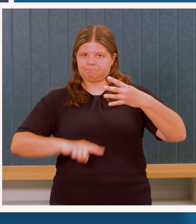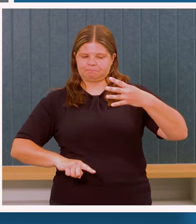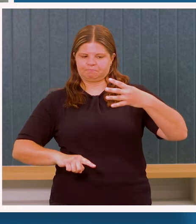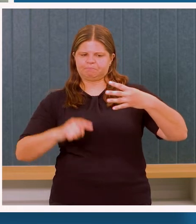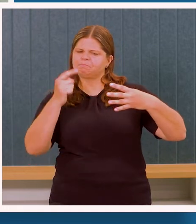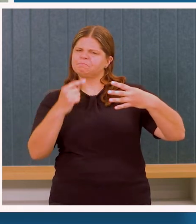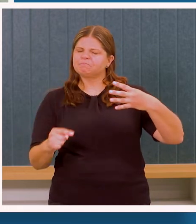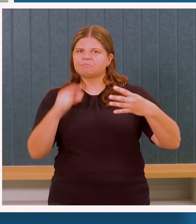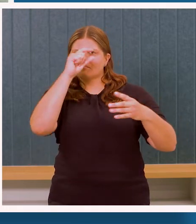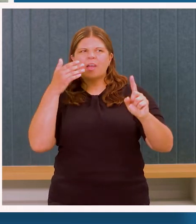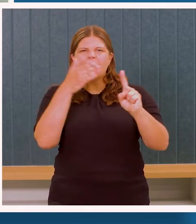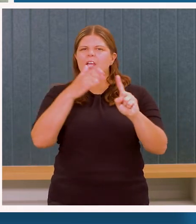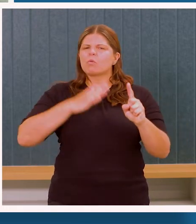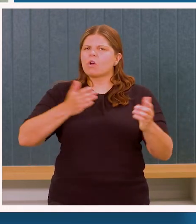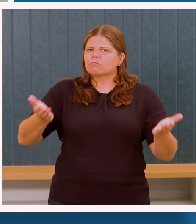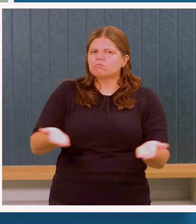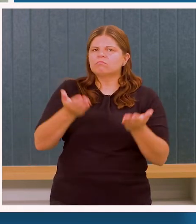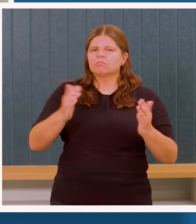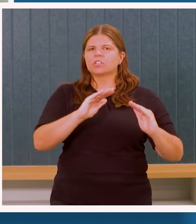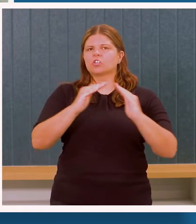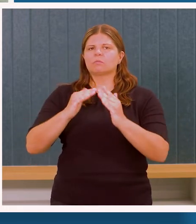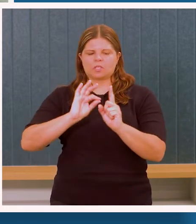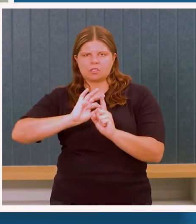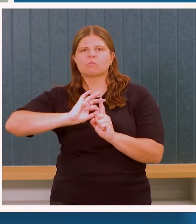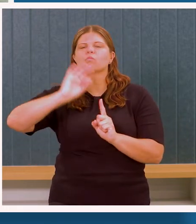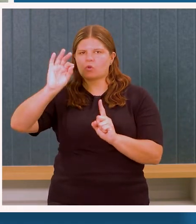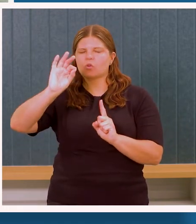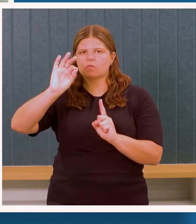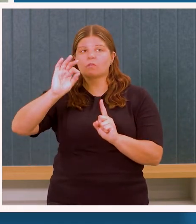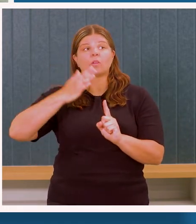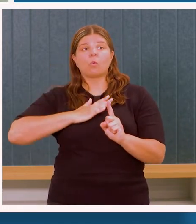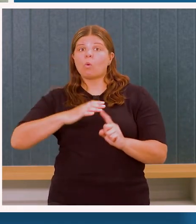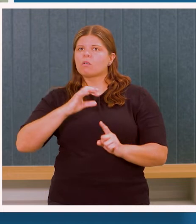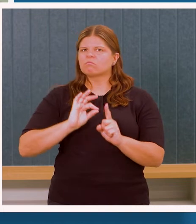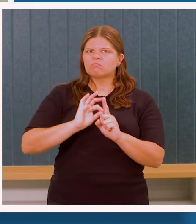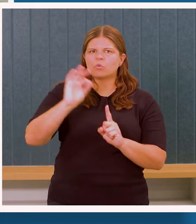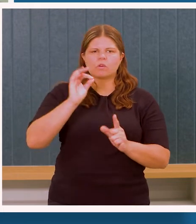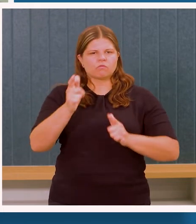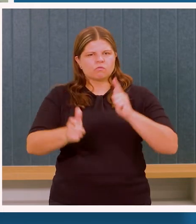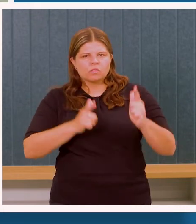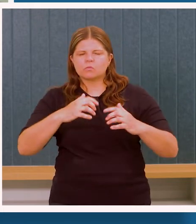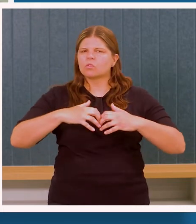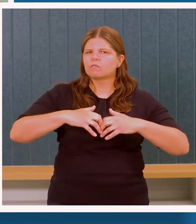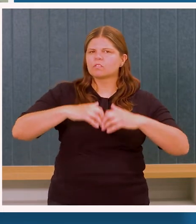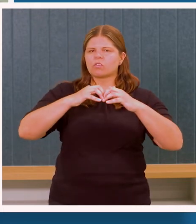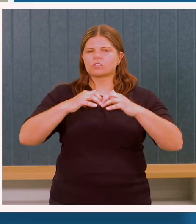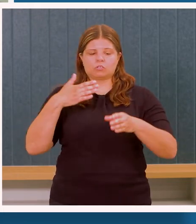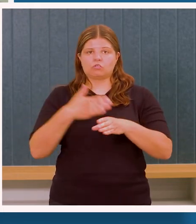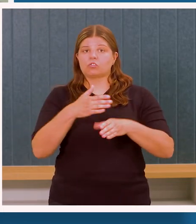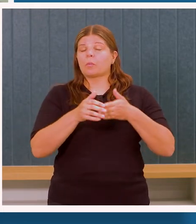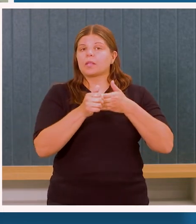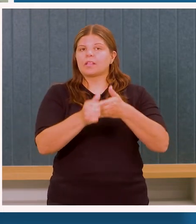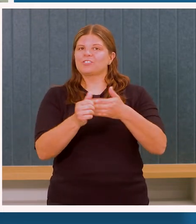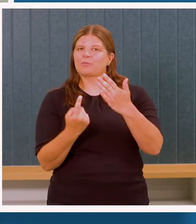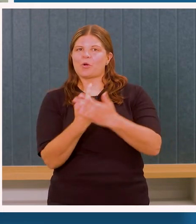These pillars aim to promote change in our communities, from improved infrastructure and transport, to